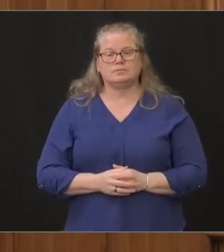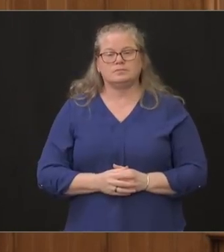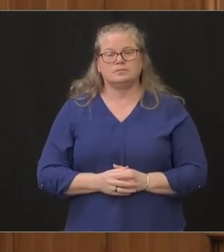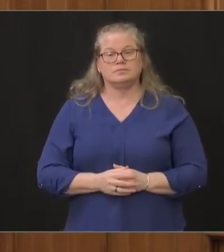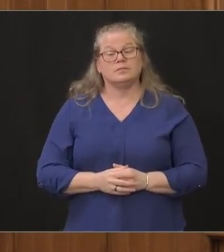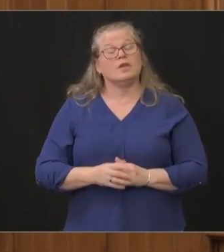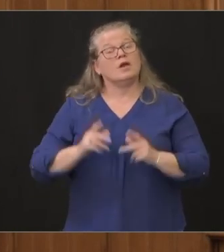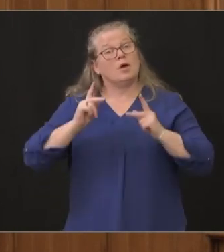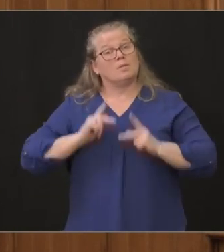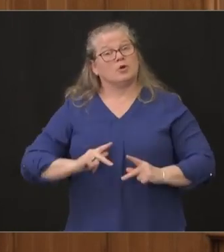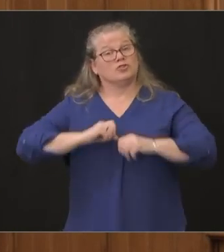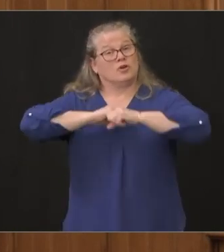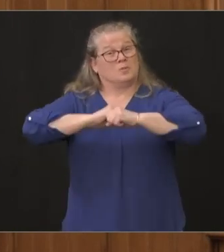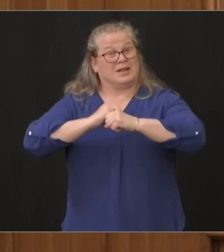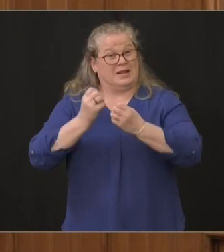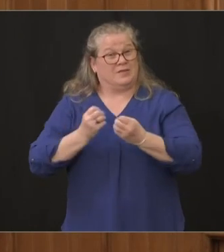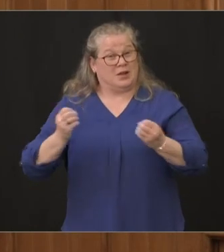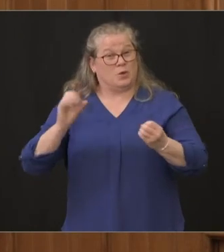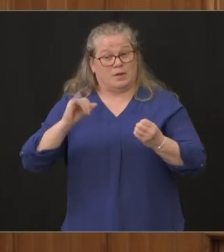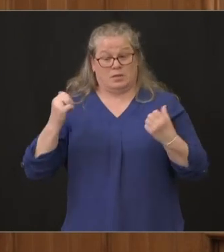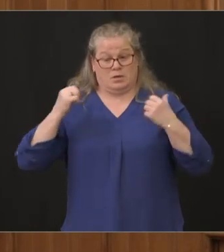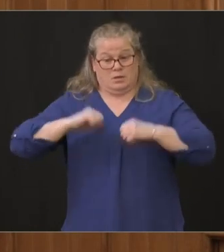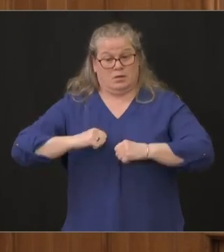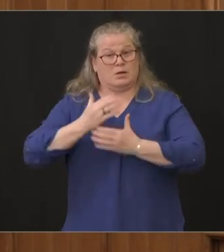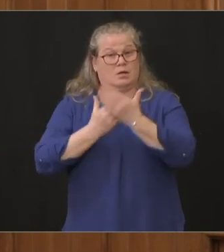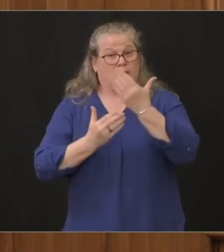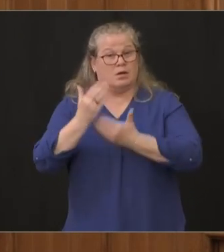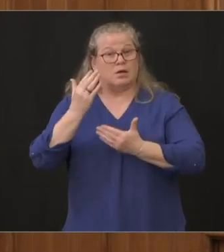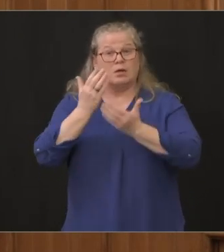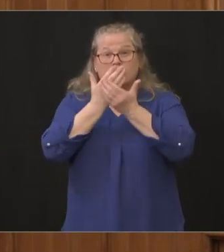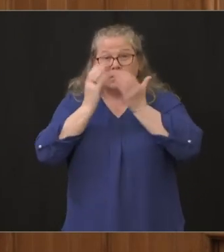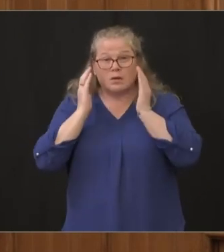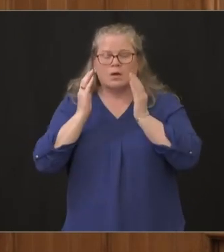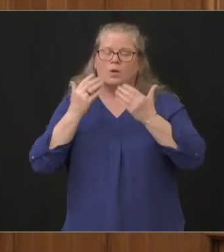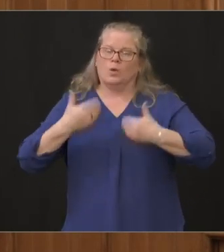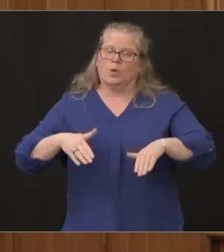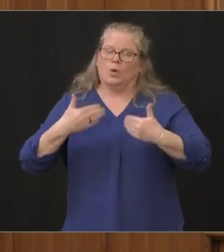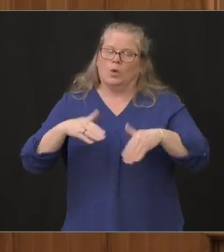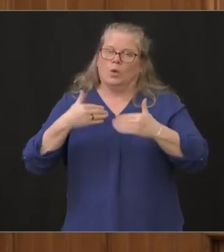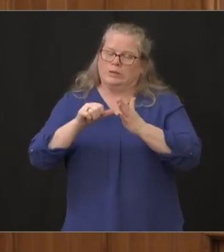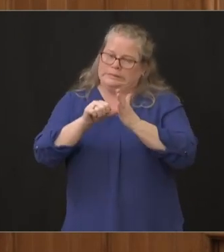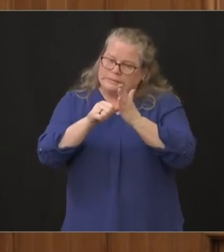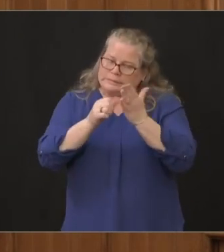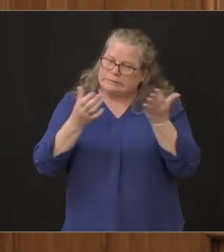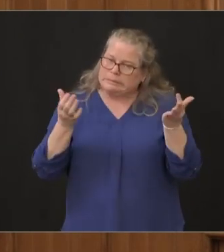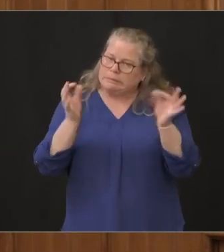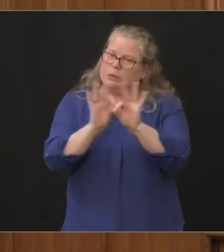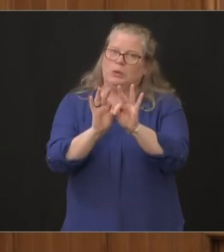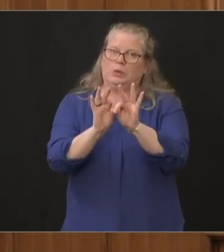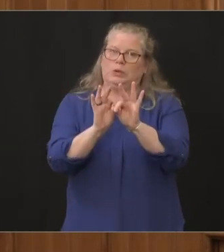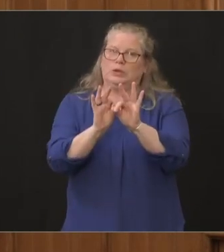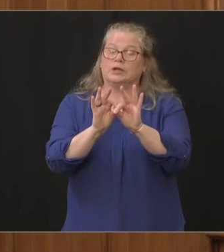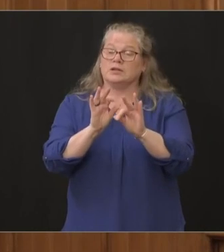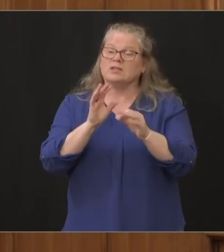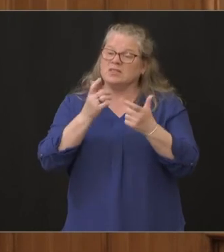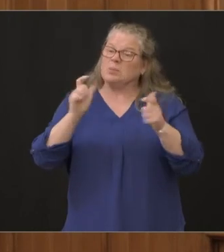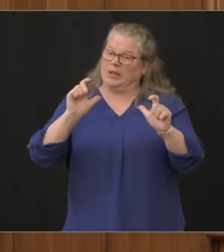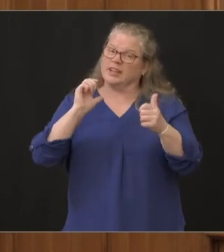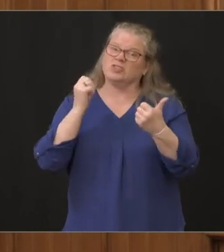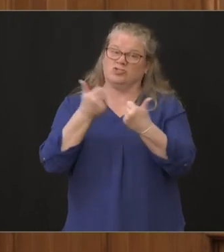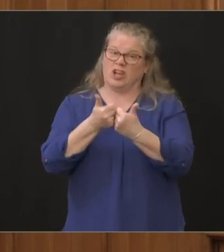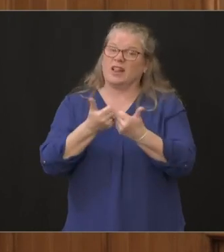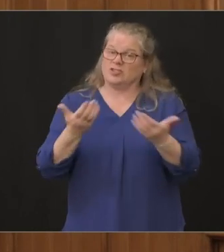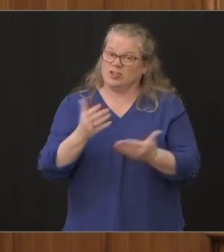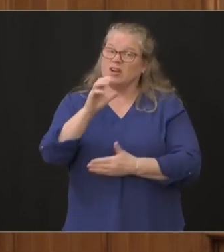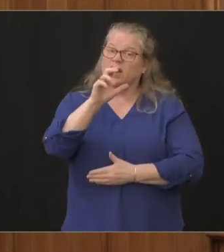could not be more important this is one of the great challenges we have not only here in Connecticut but across the country this is a